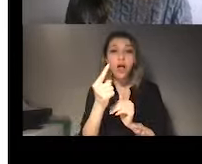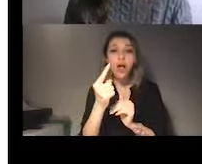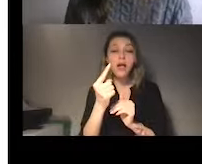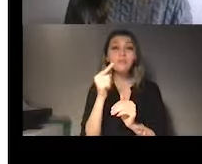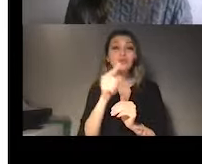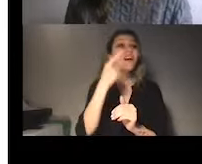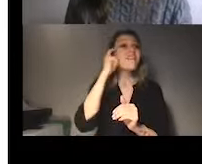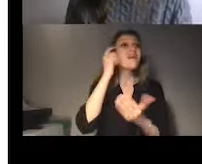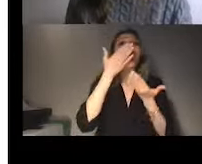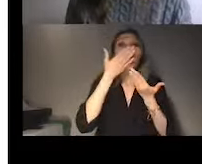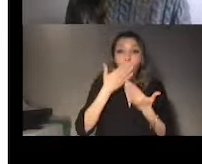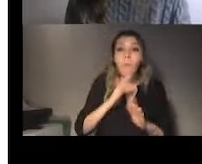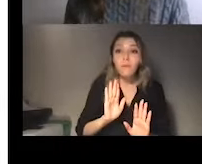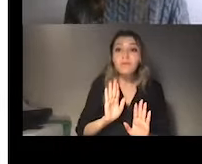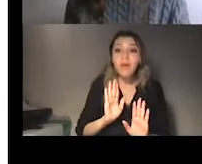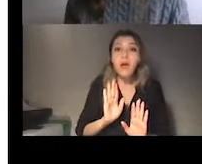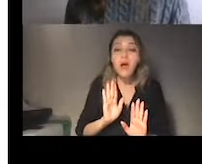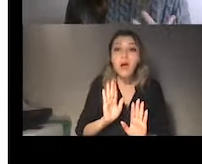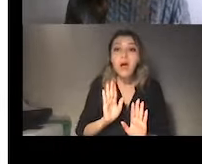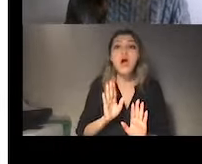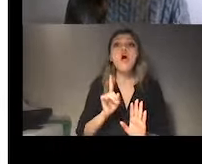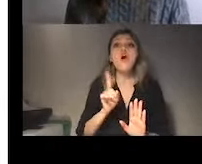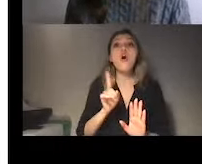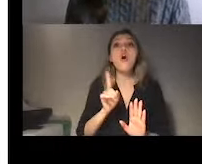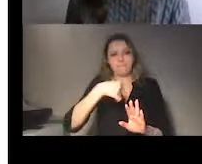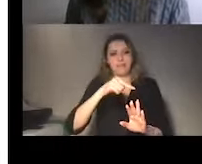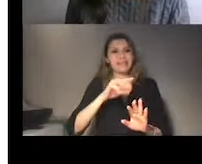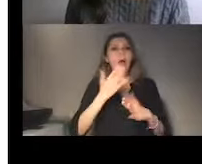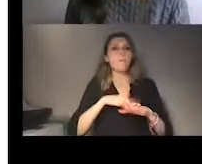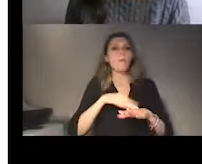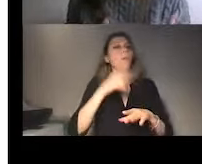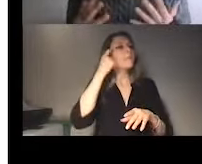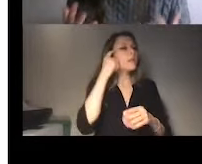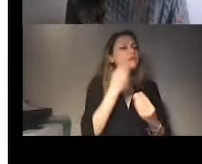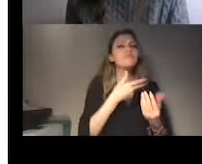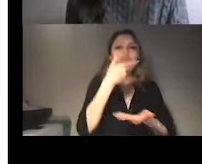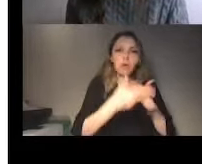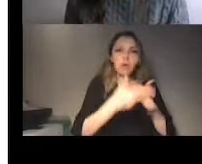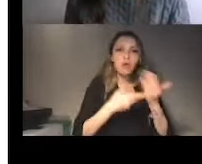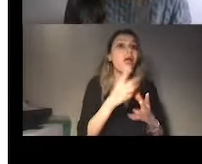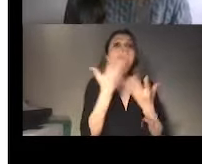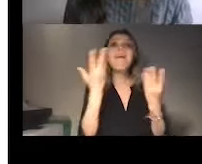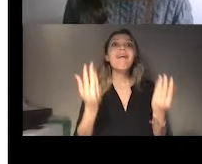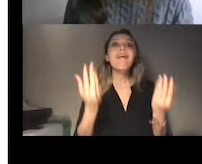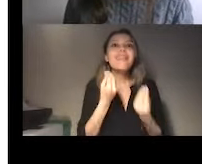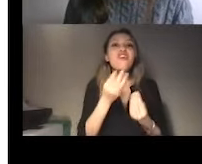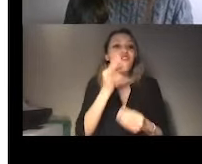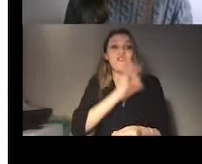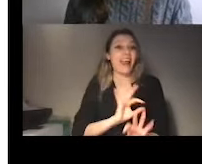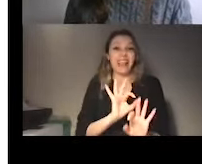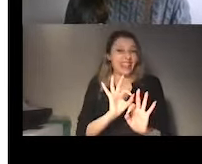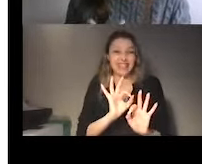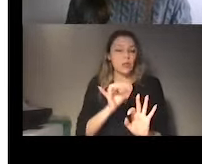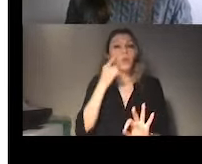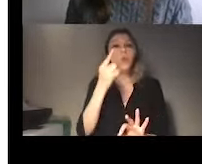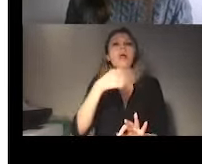to, let's say, use it as its best, because the mechanism has a good potential. Because